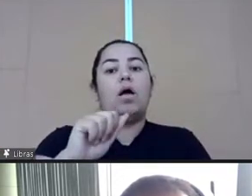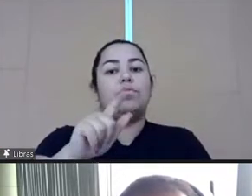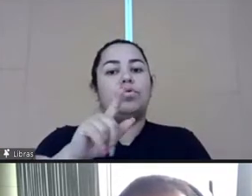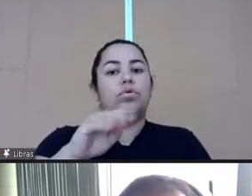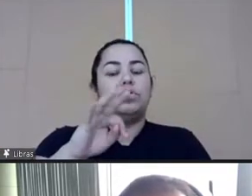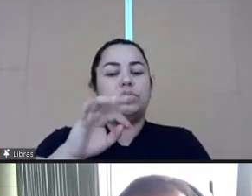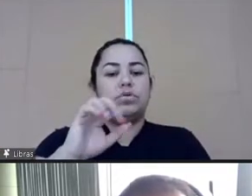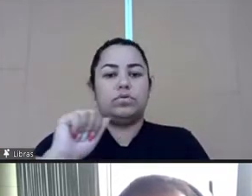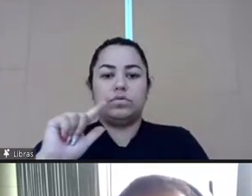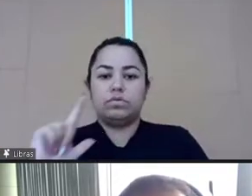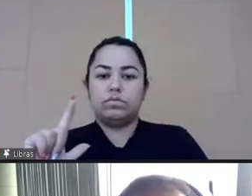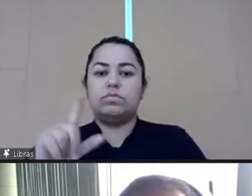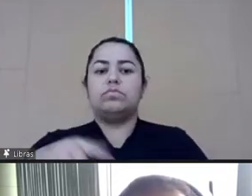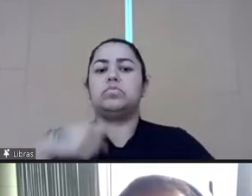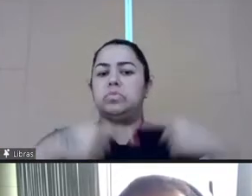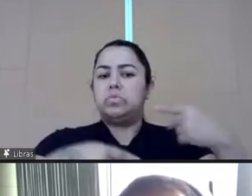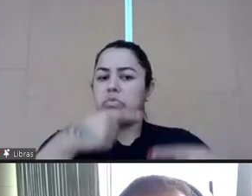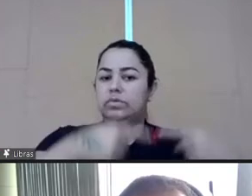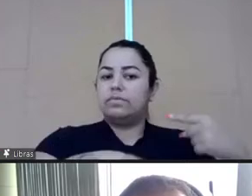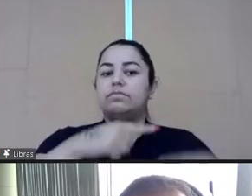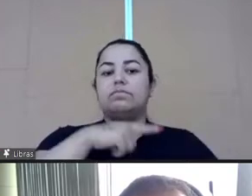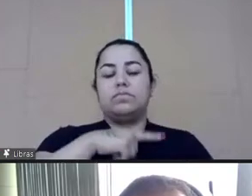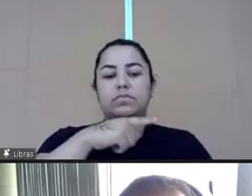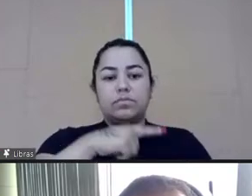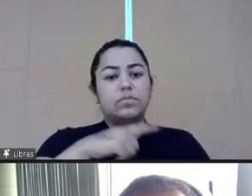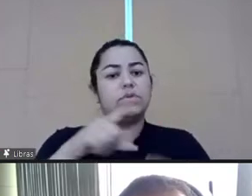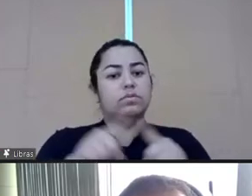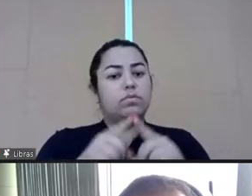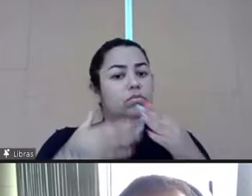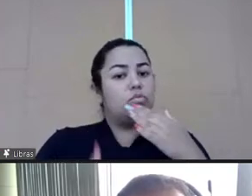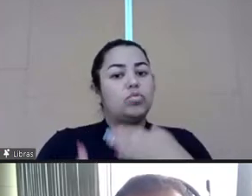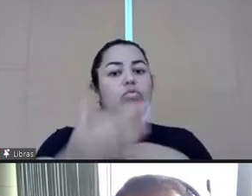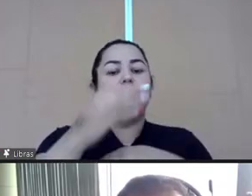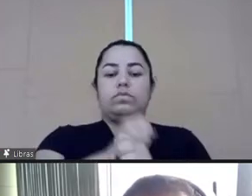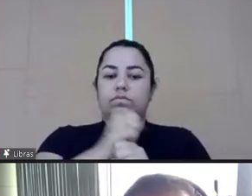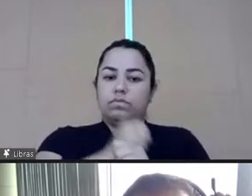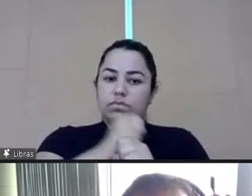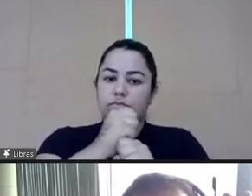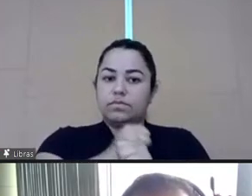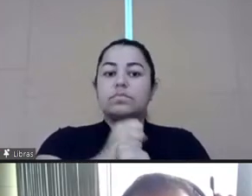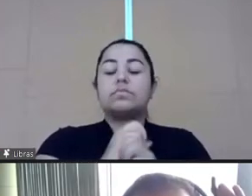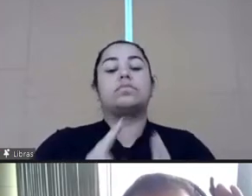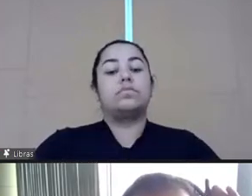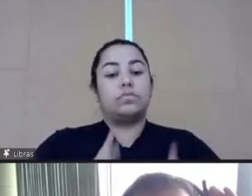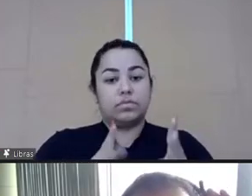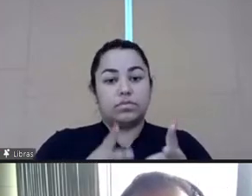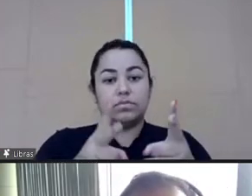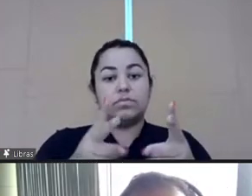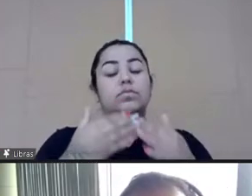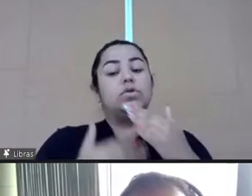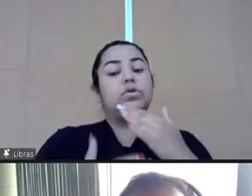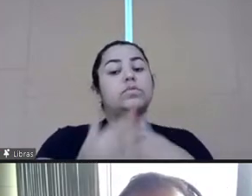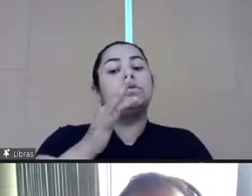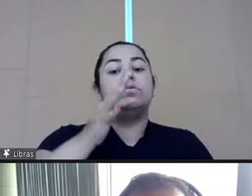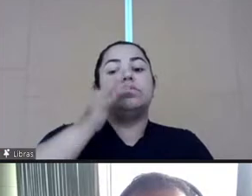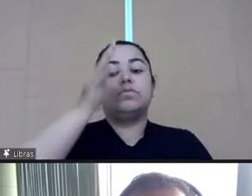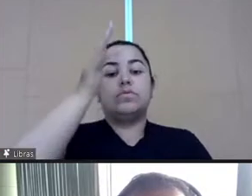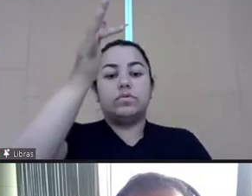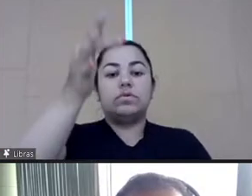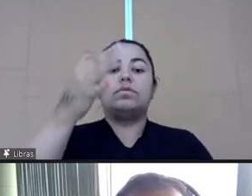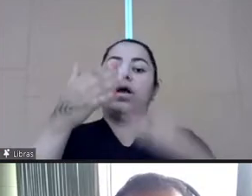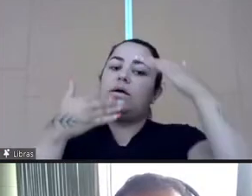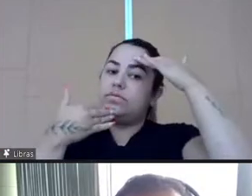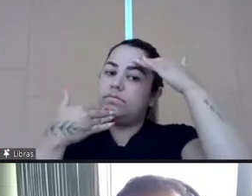on behalf of ENAPI. We would like to thank Apocalyptical for the dialogues that we have had